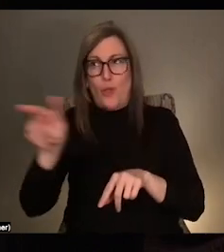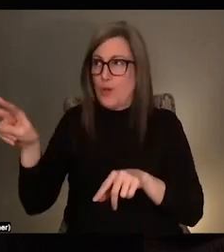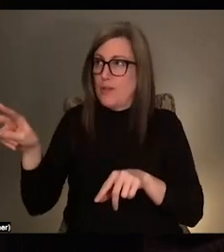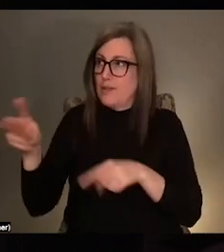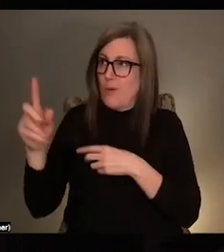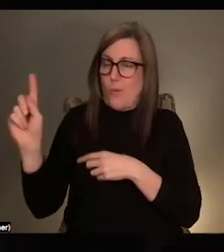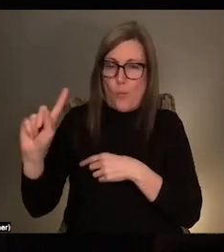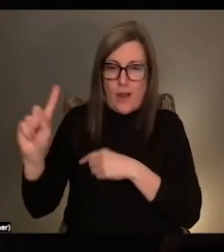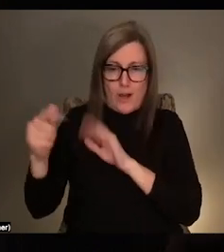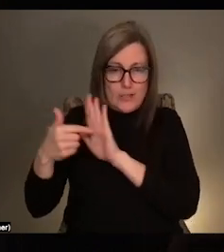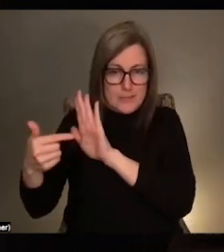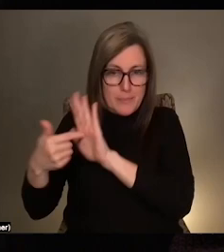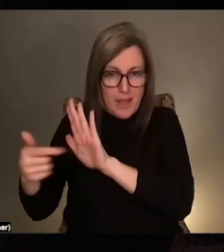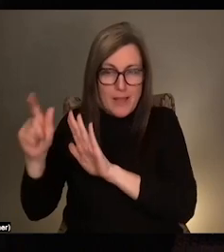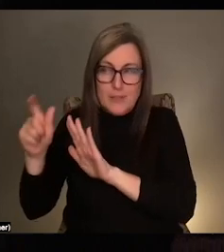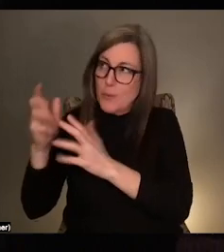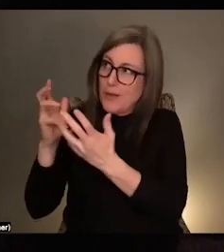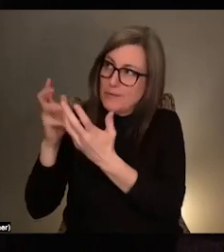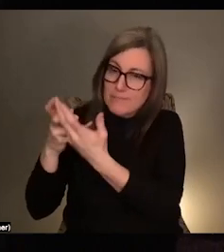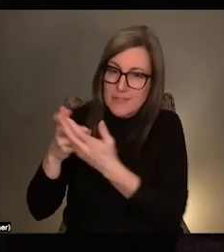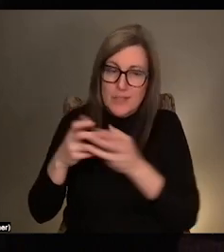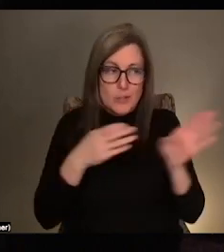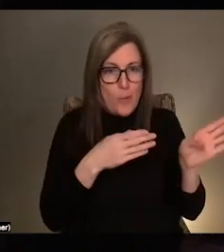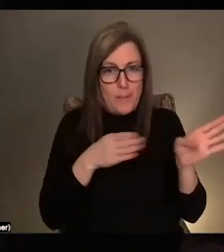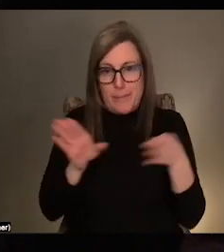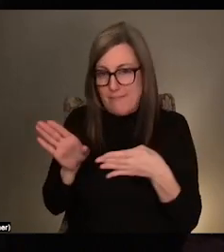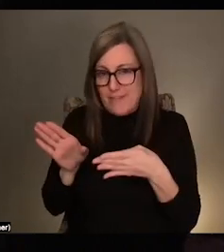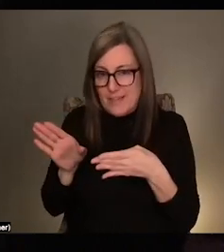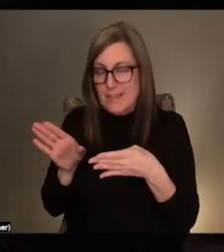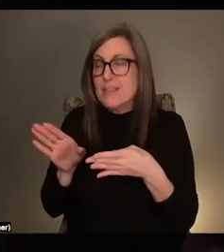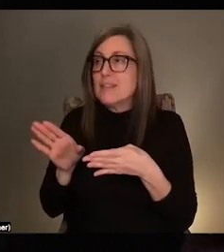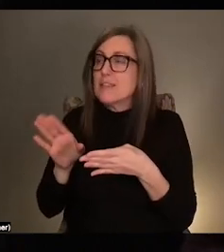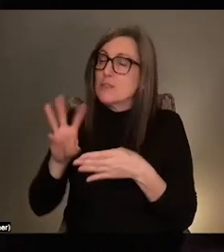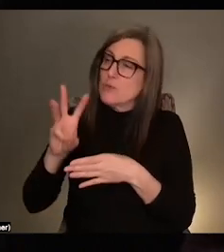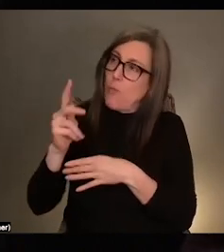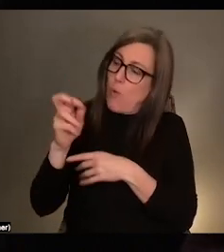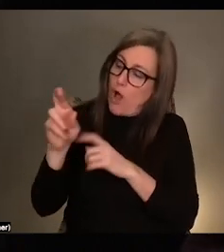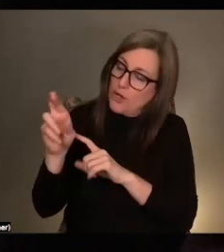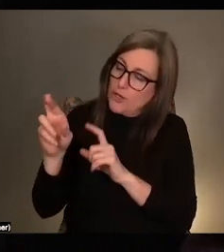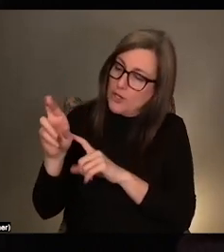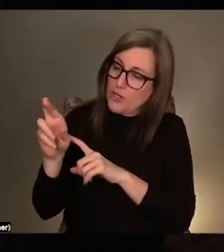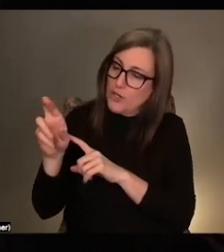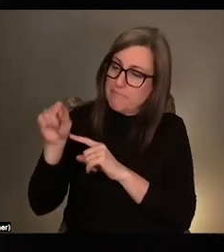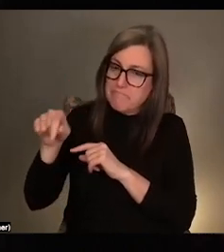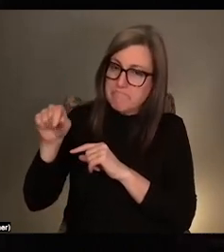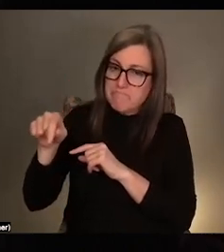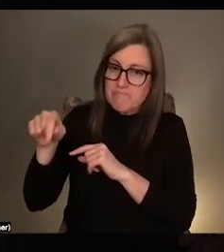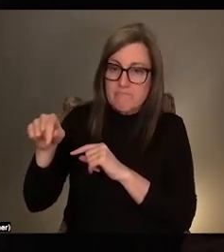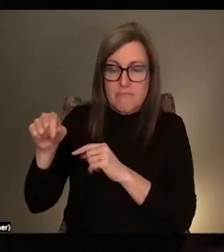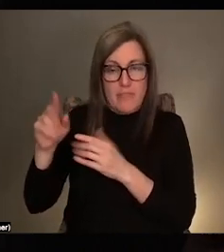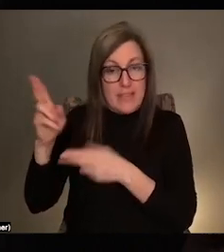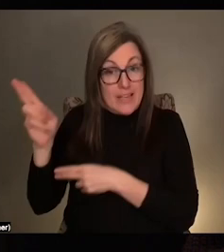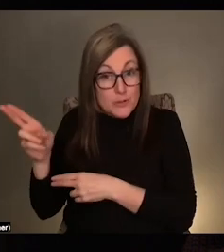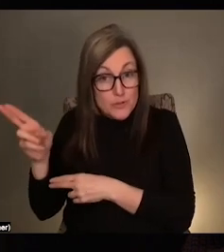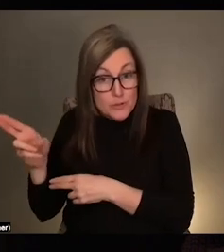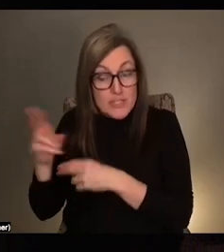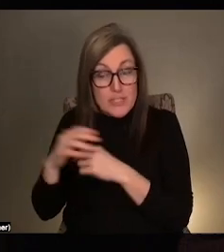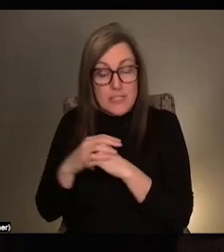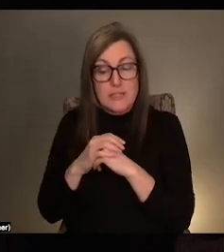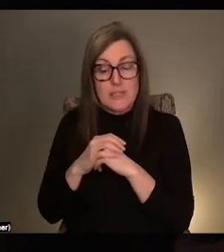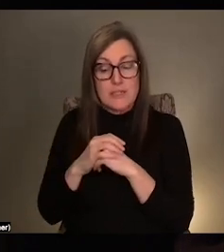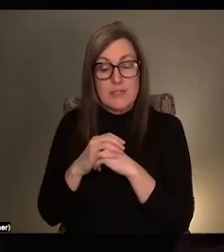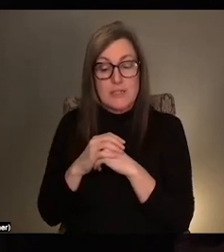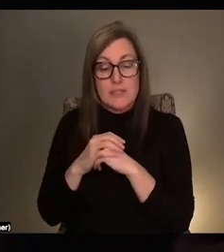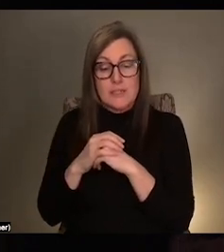yeah, I kind of pivoted. I started thinking a bit about the Walker's history and I started to really focus on